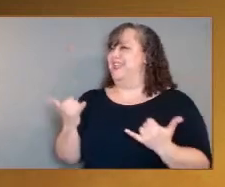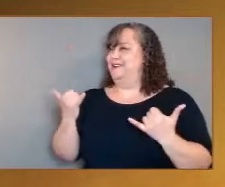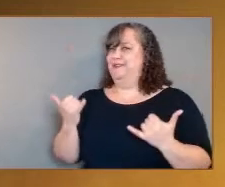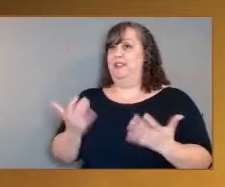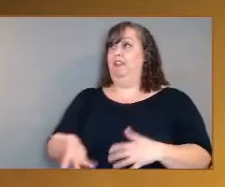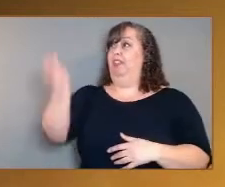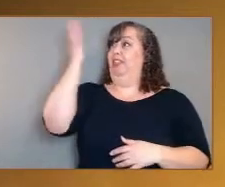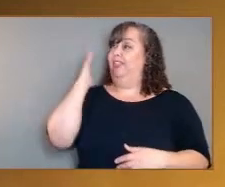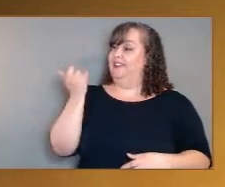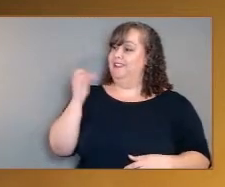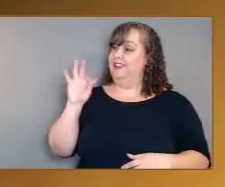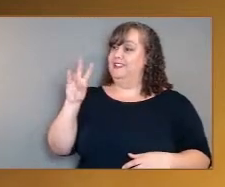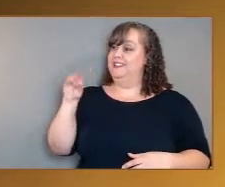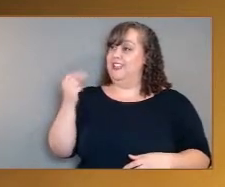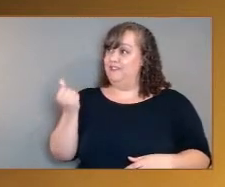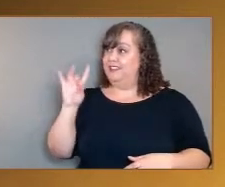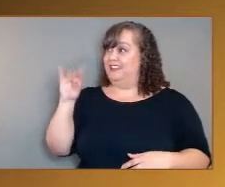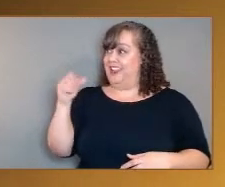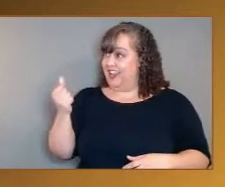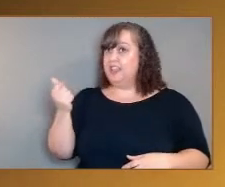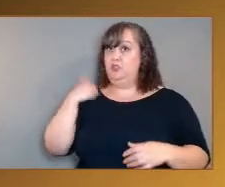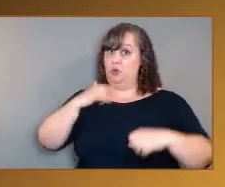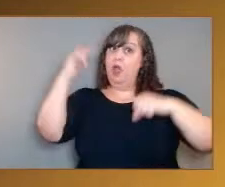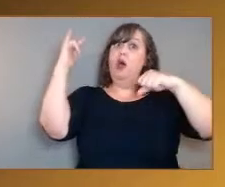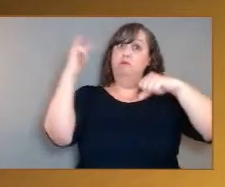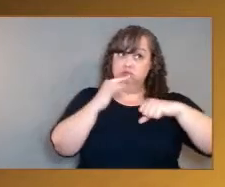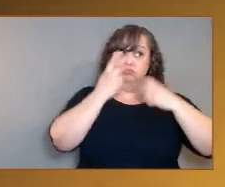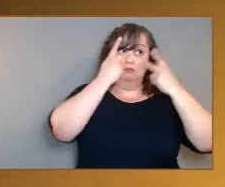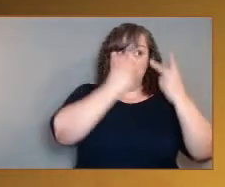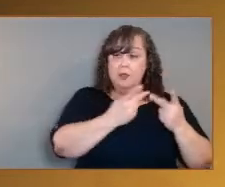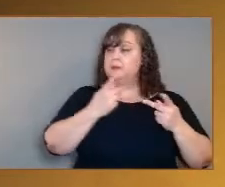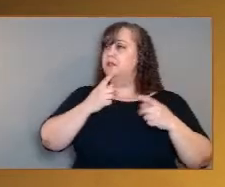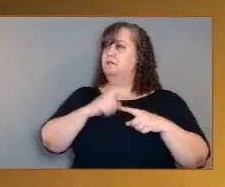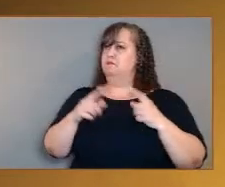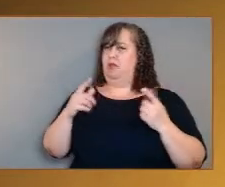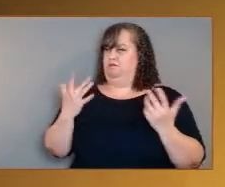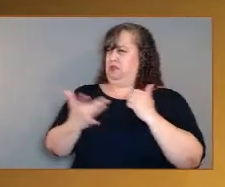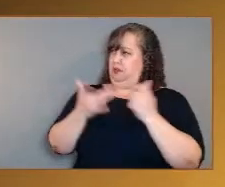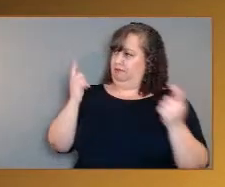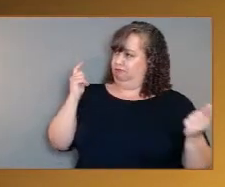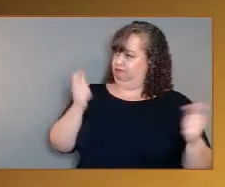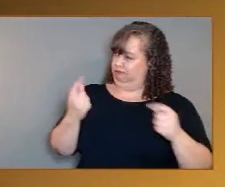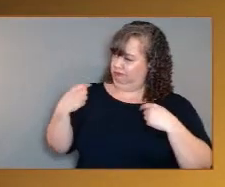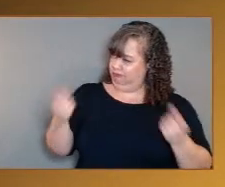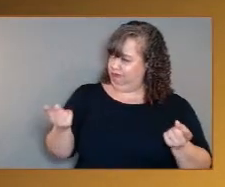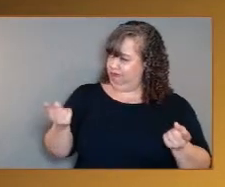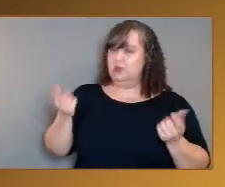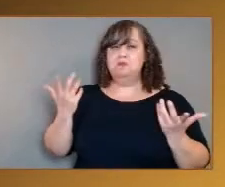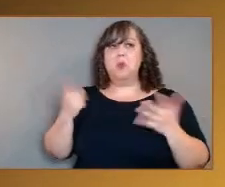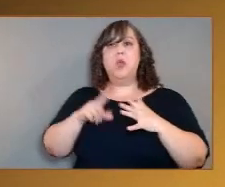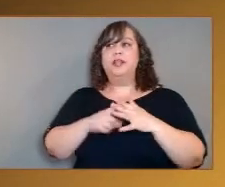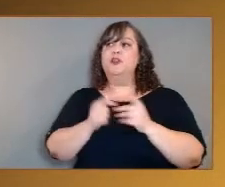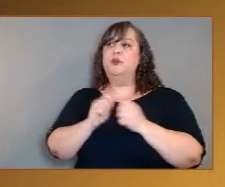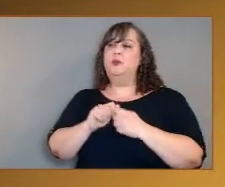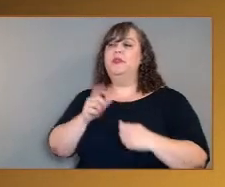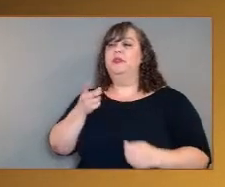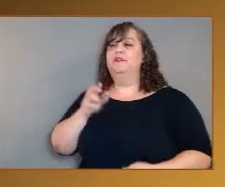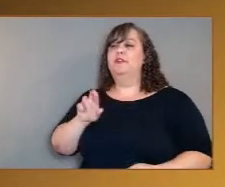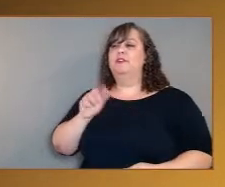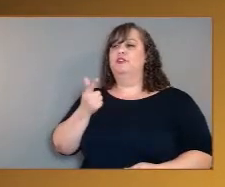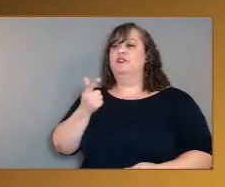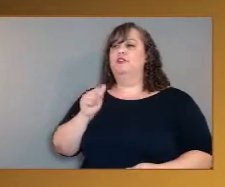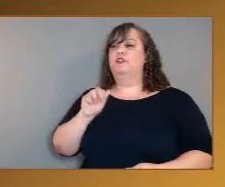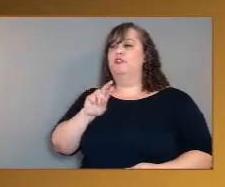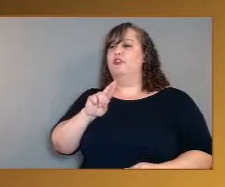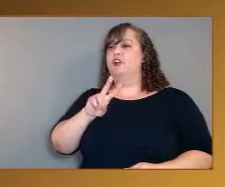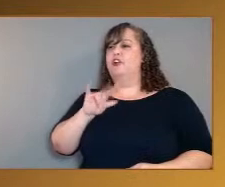80s? I'll start with Dr. Garvin this time. Well, everything, technology, science results,